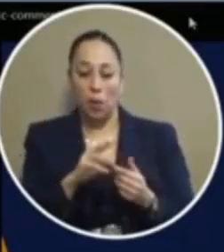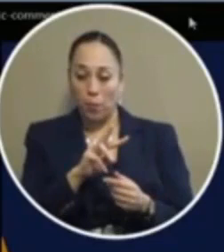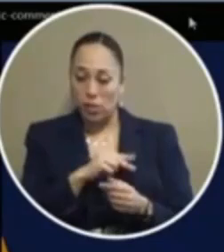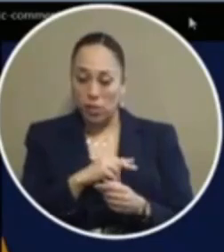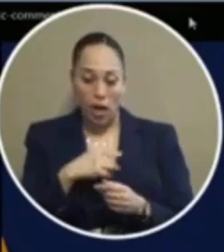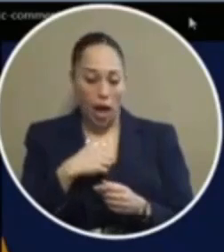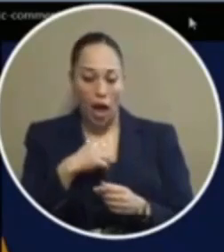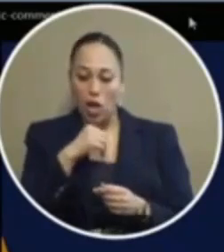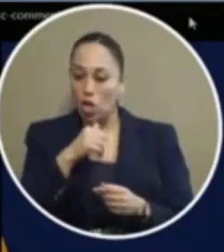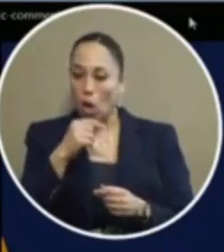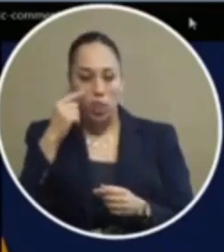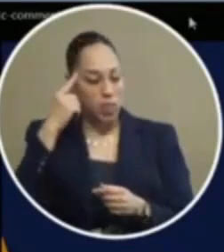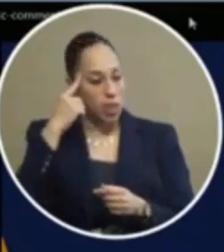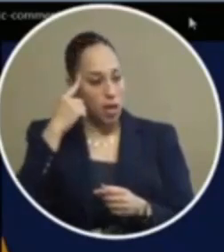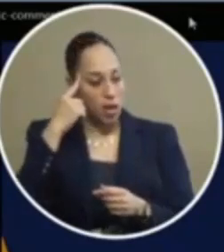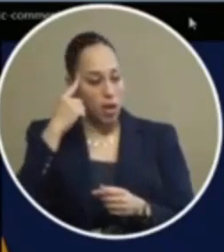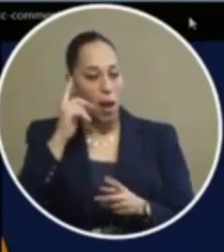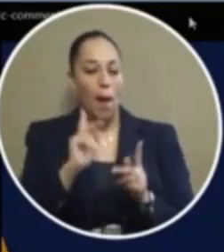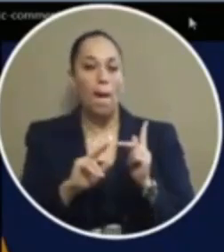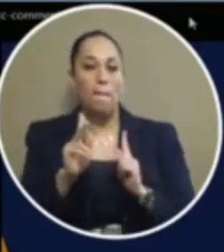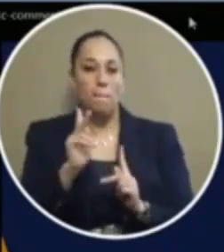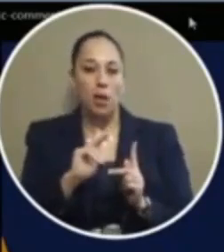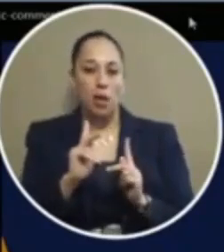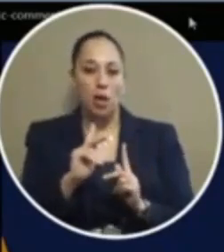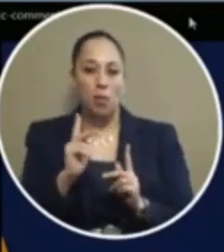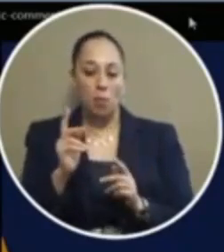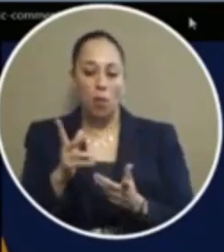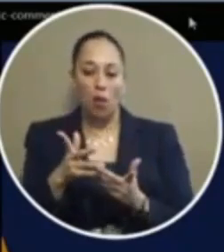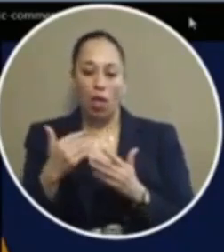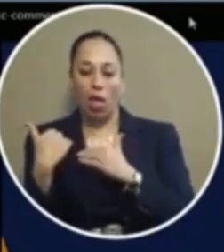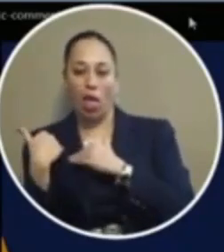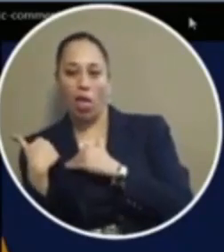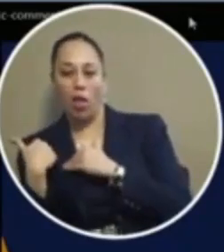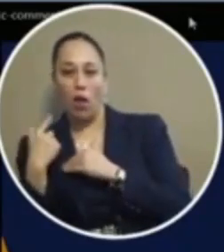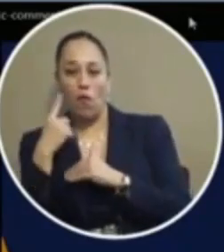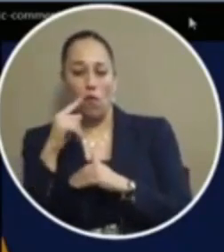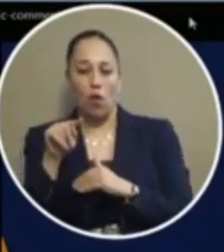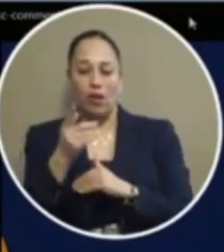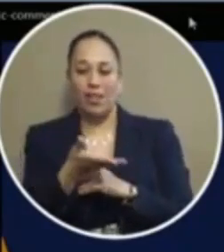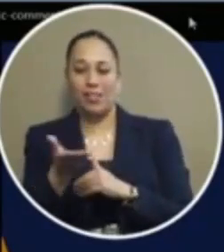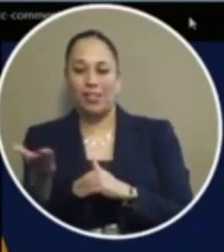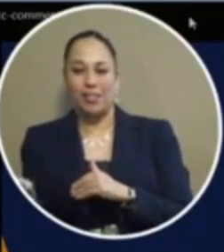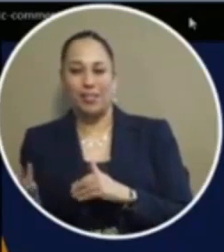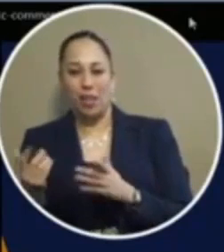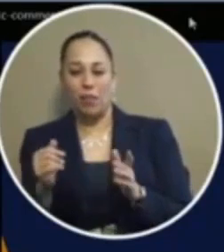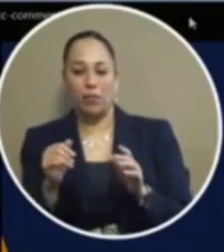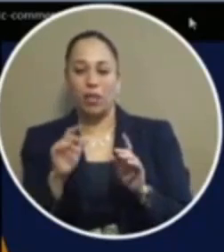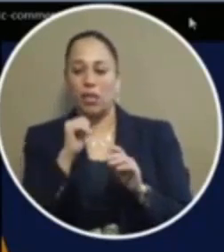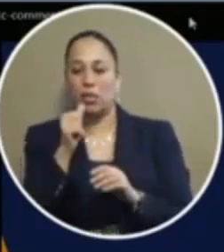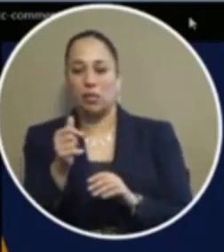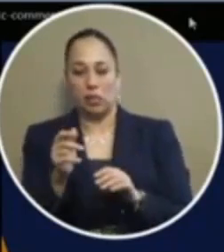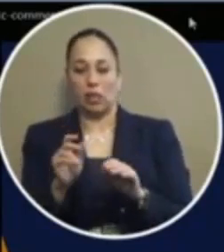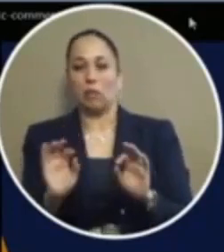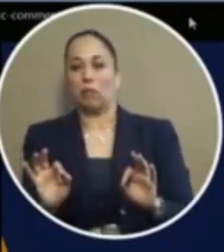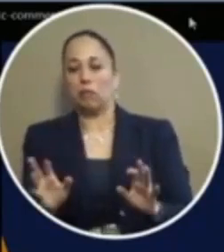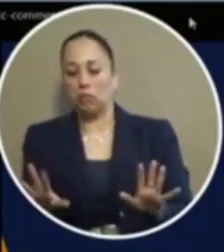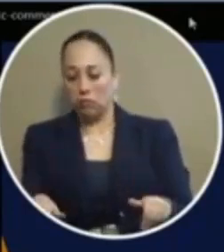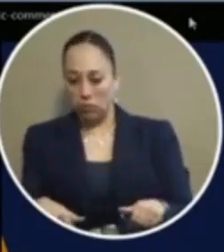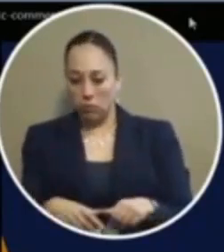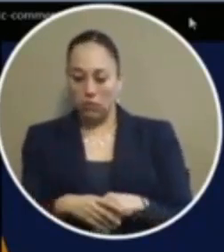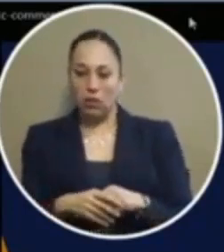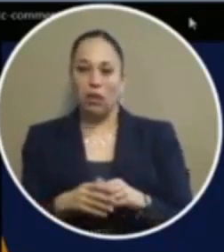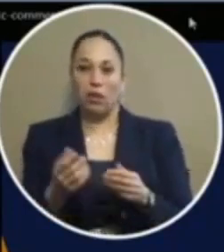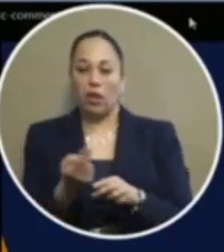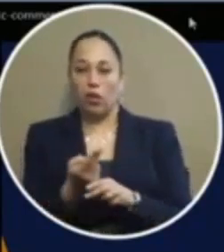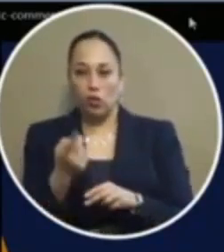don't really think uh people should be held accountable for something that is a victimless crime um i don't actually